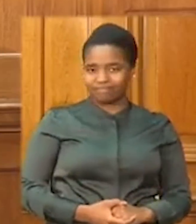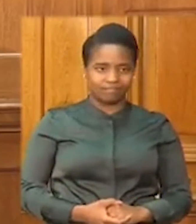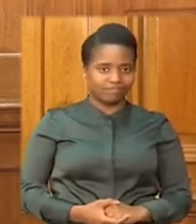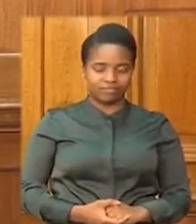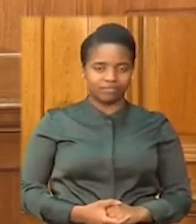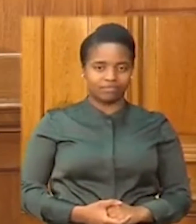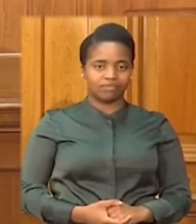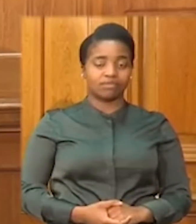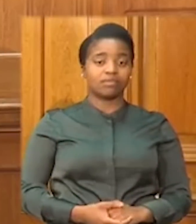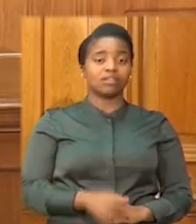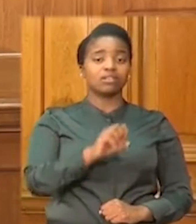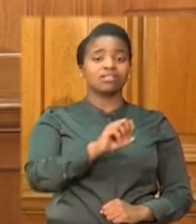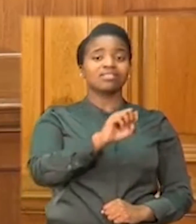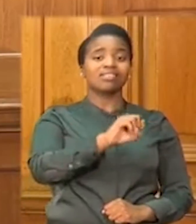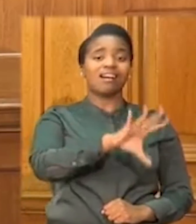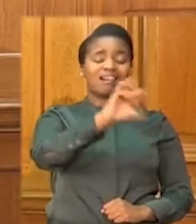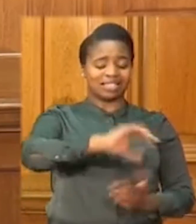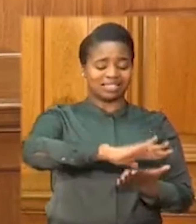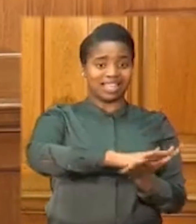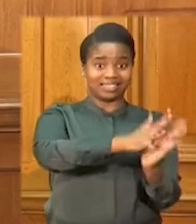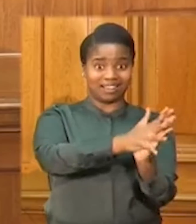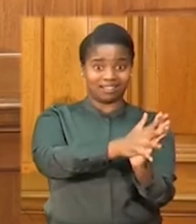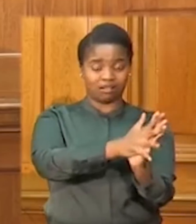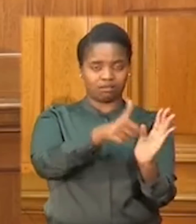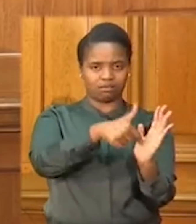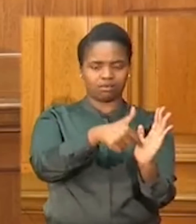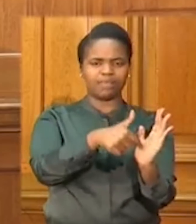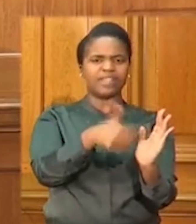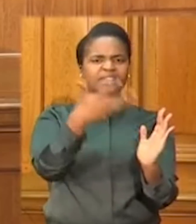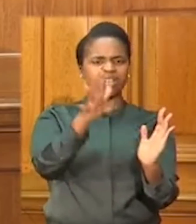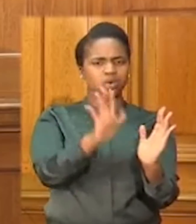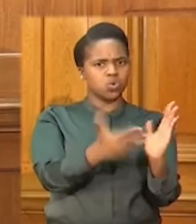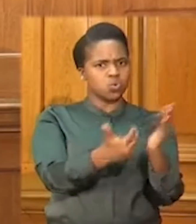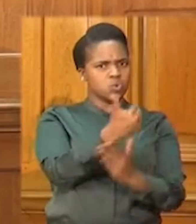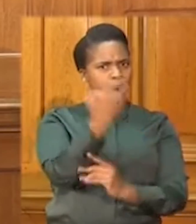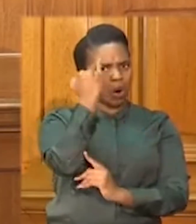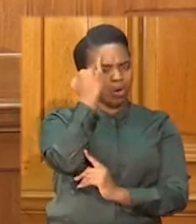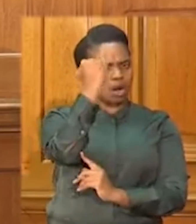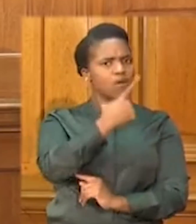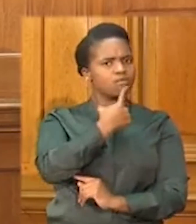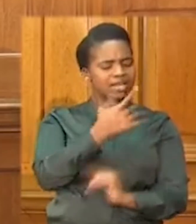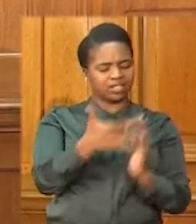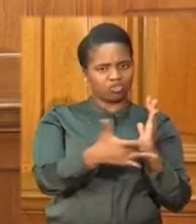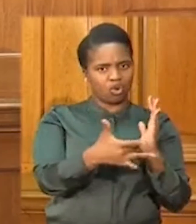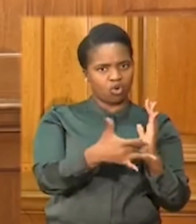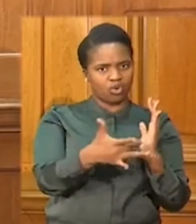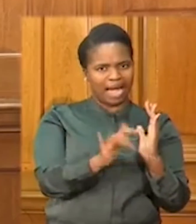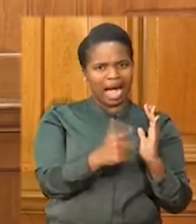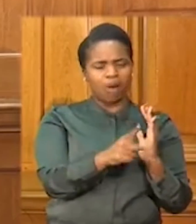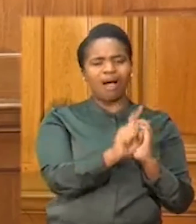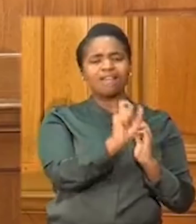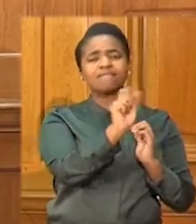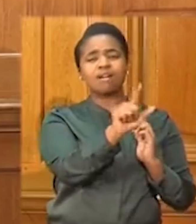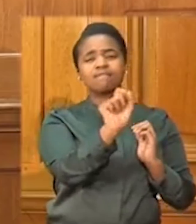The South African Social Security Agency Sasa will within days implement a technology-based